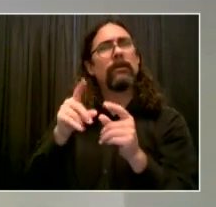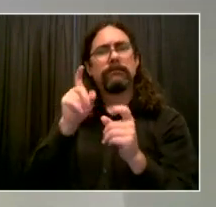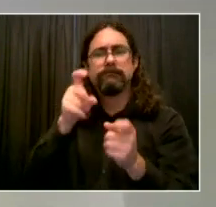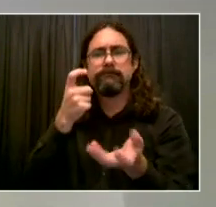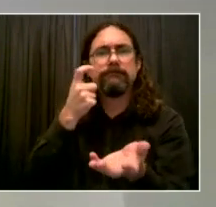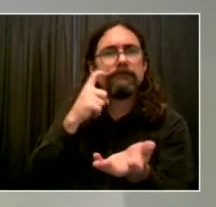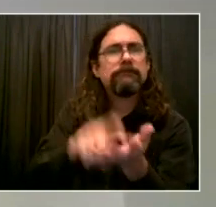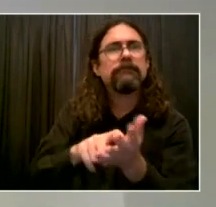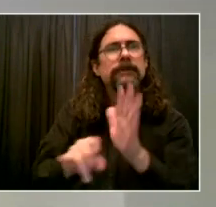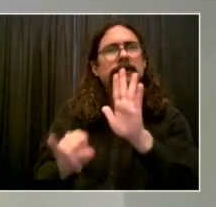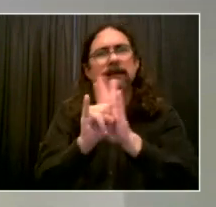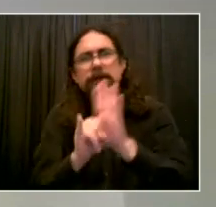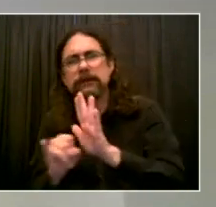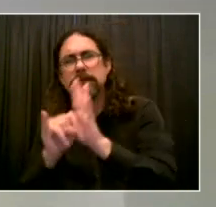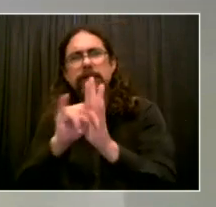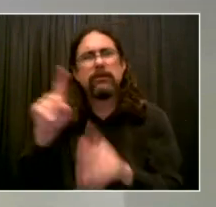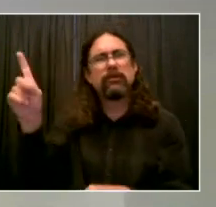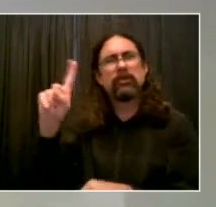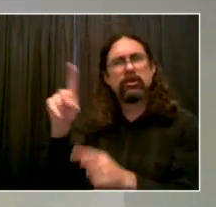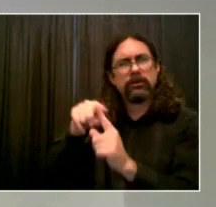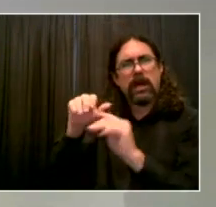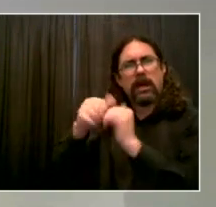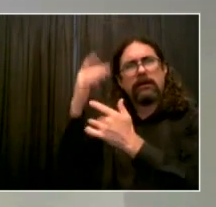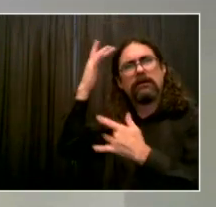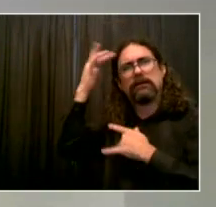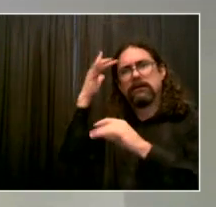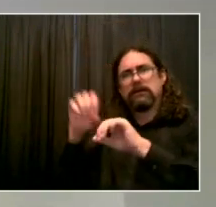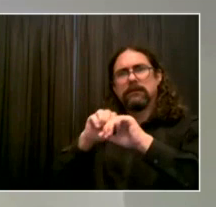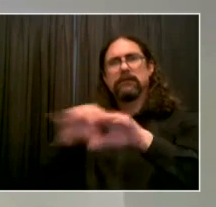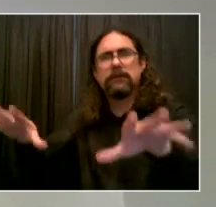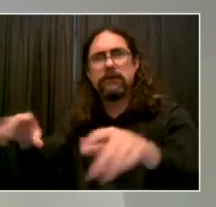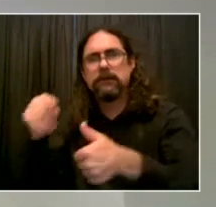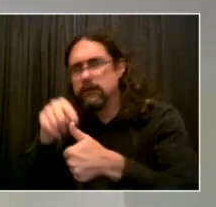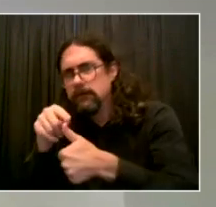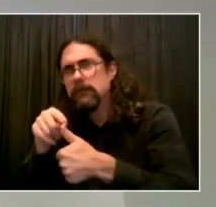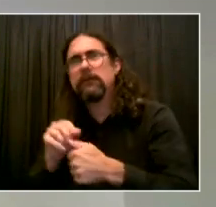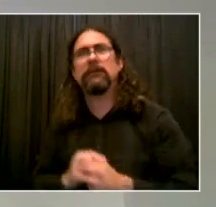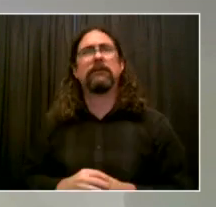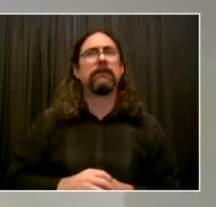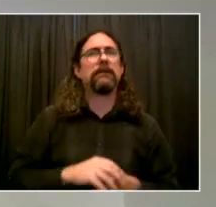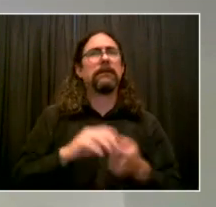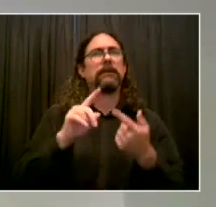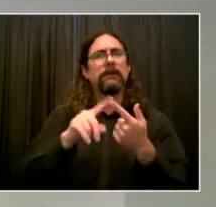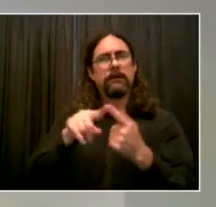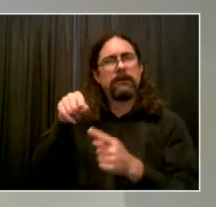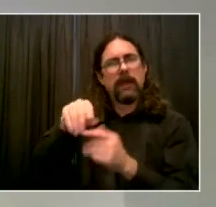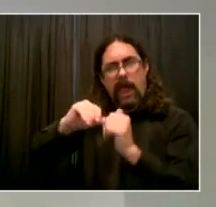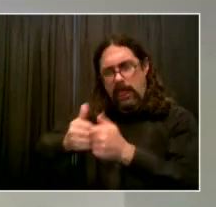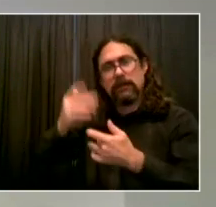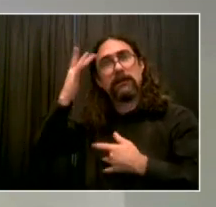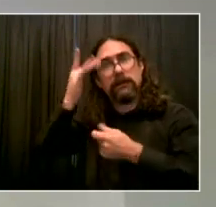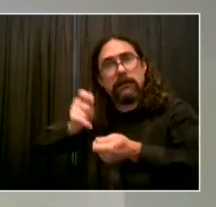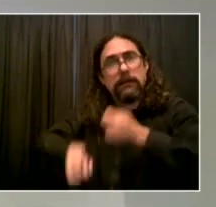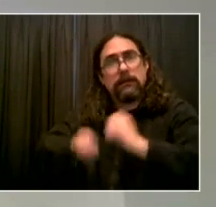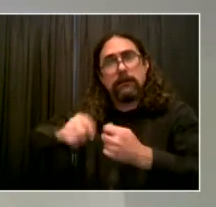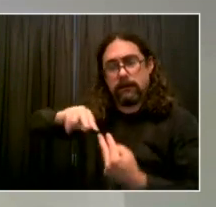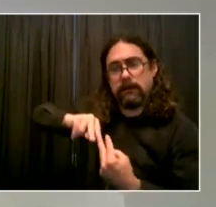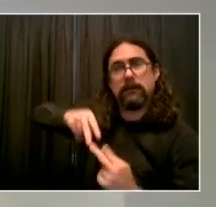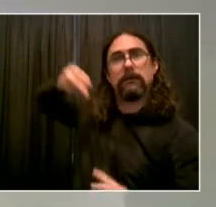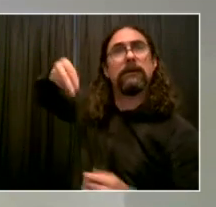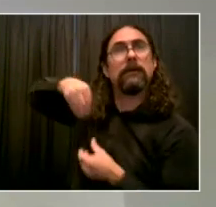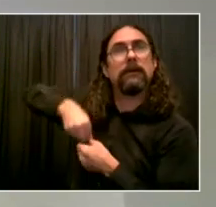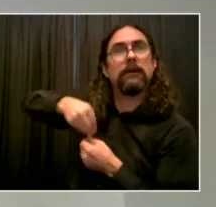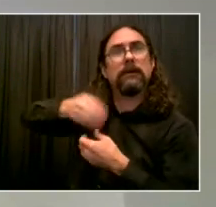to rapidly detect new pathogens, support for workforce development and capacity building, and innovation,